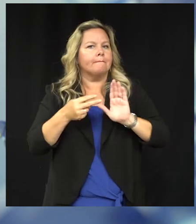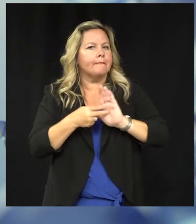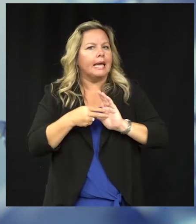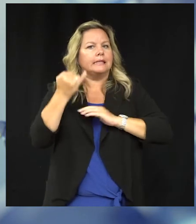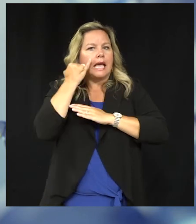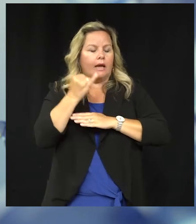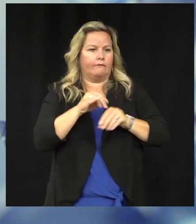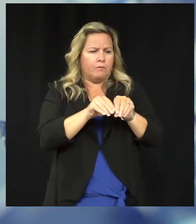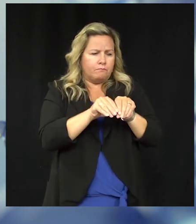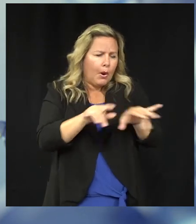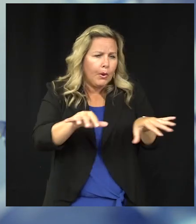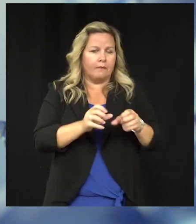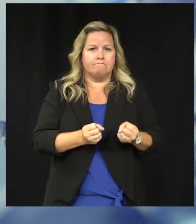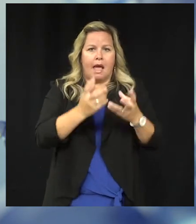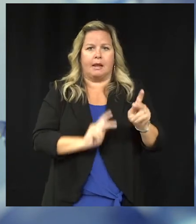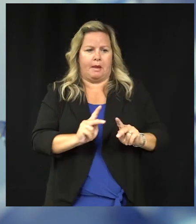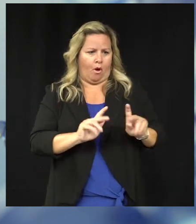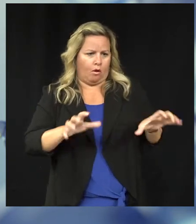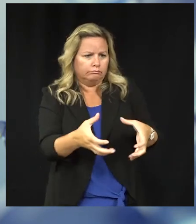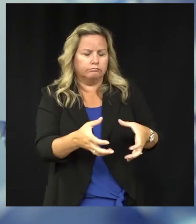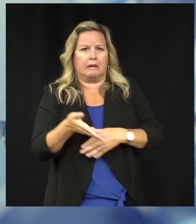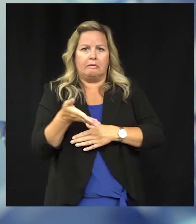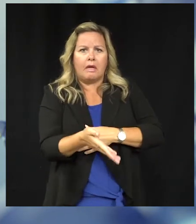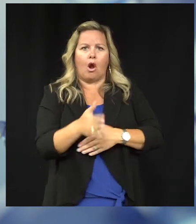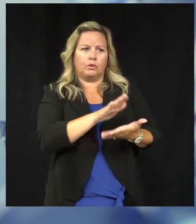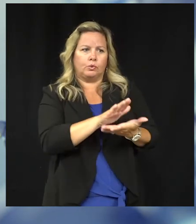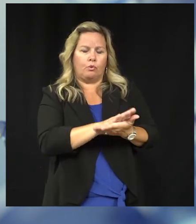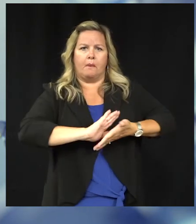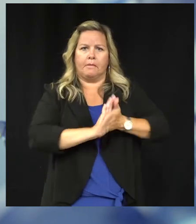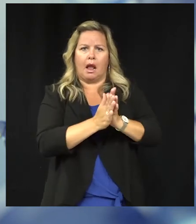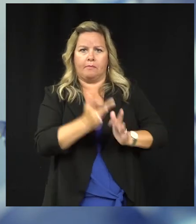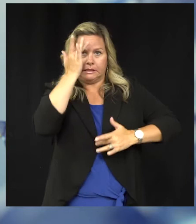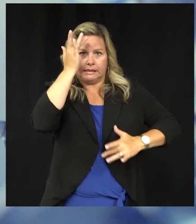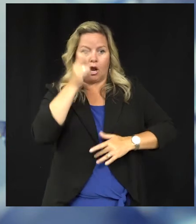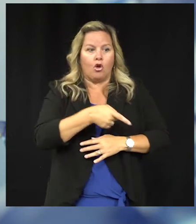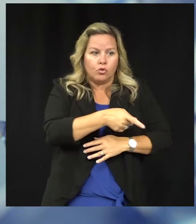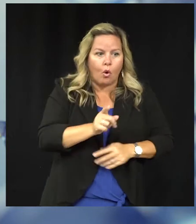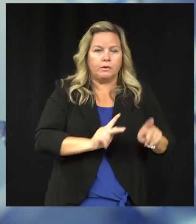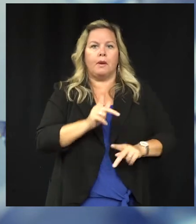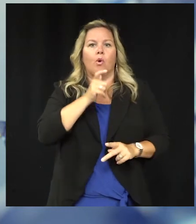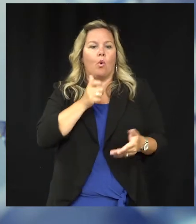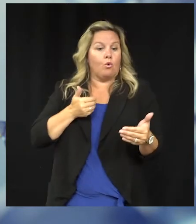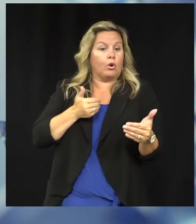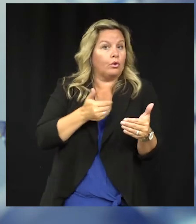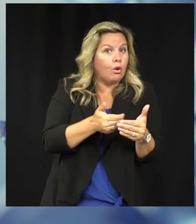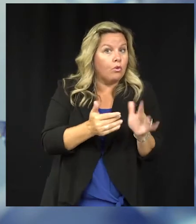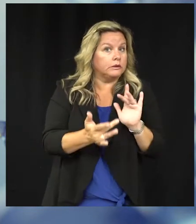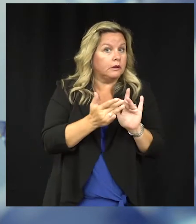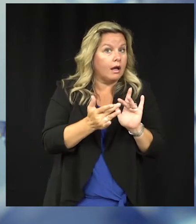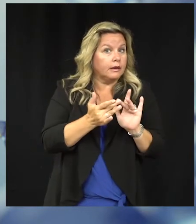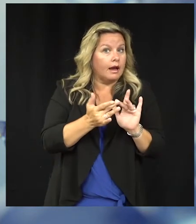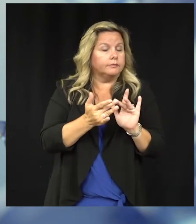we know there's a cluster happening. And in that case we are requiring quarantine of those close contacts. Now